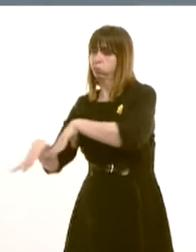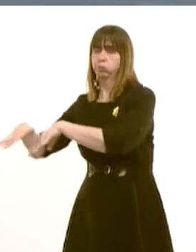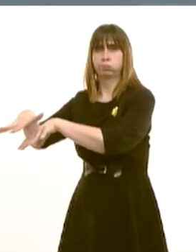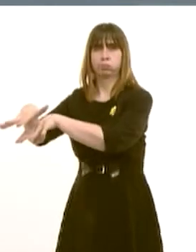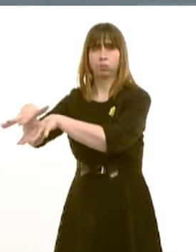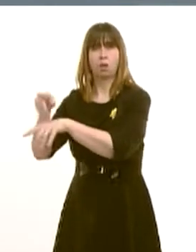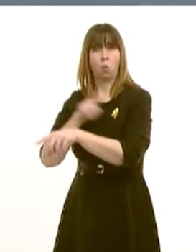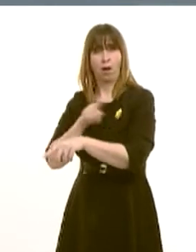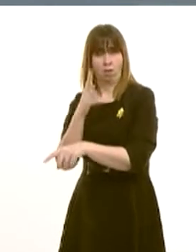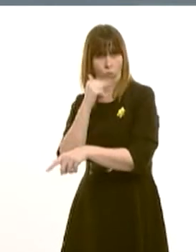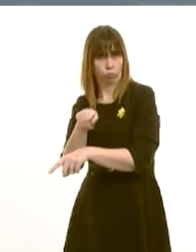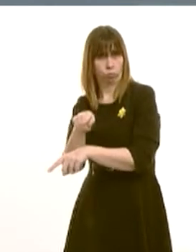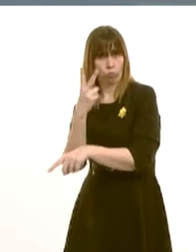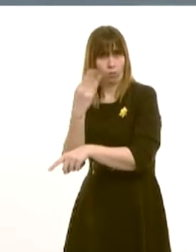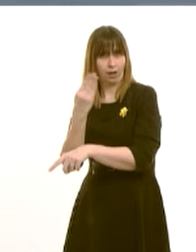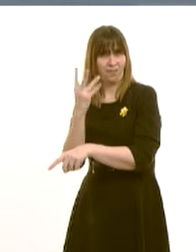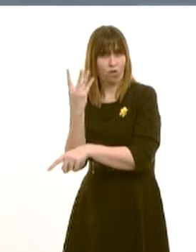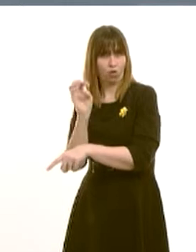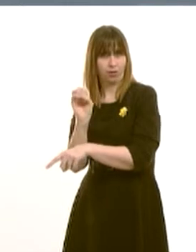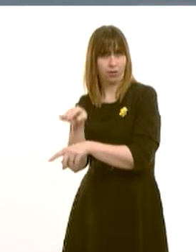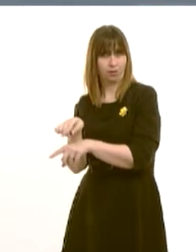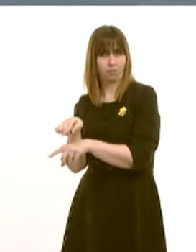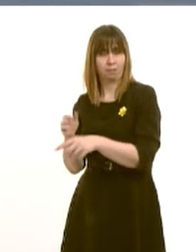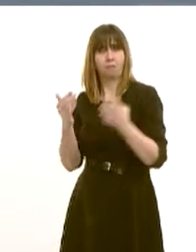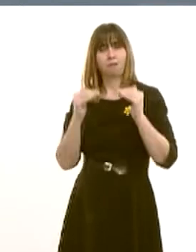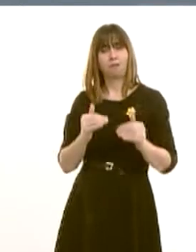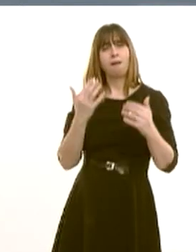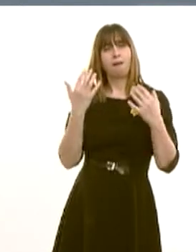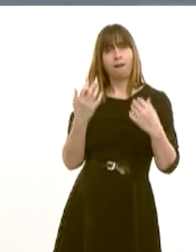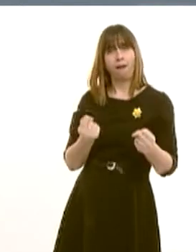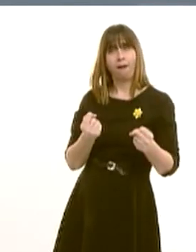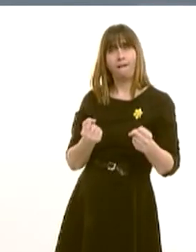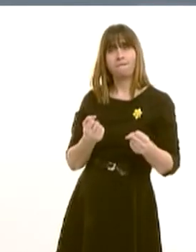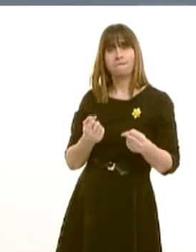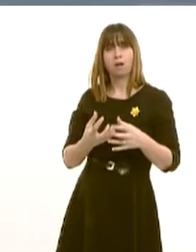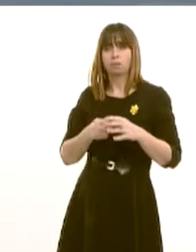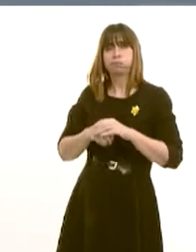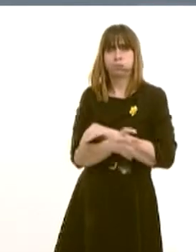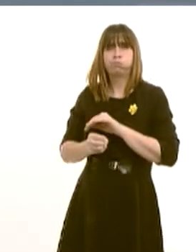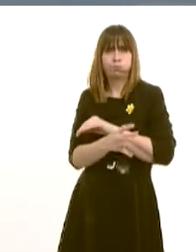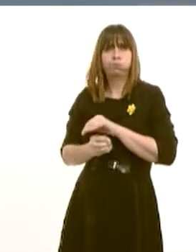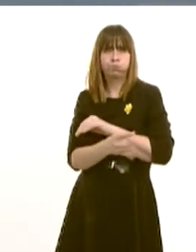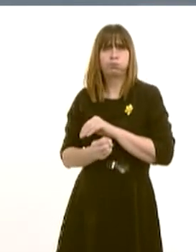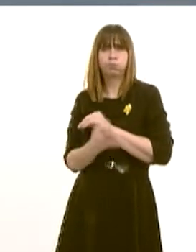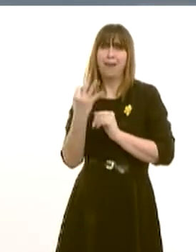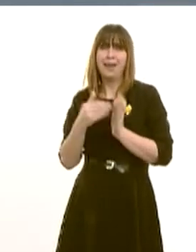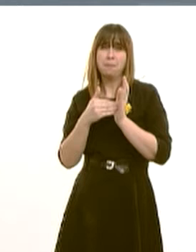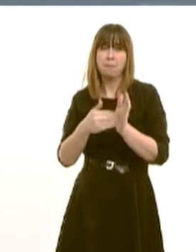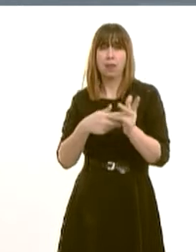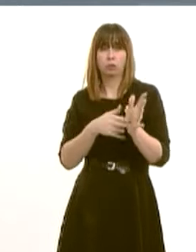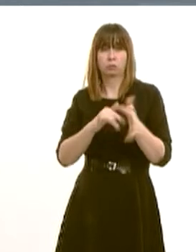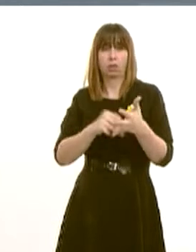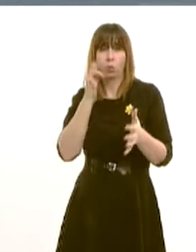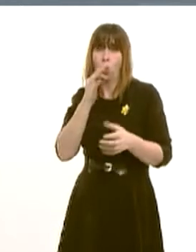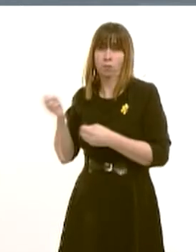hydropower station is already capable of discharging 8 million tons of water into the River Conway. Another is planned.